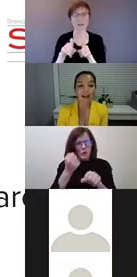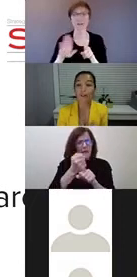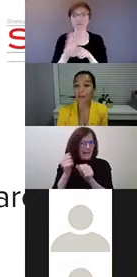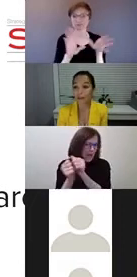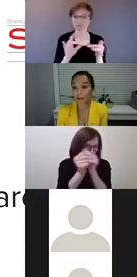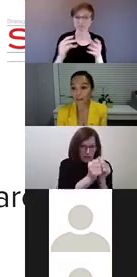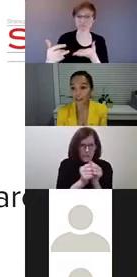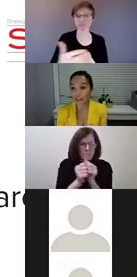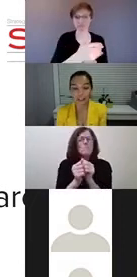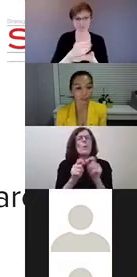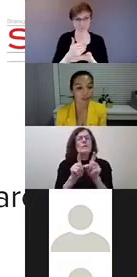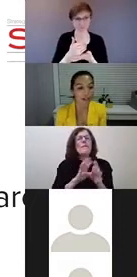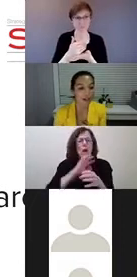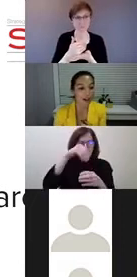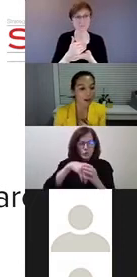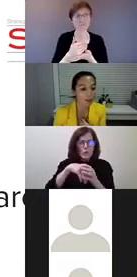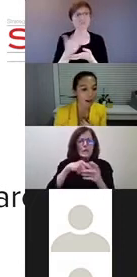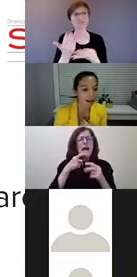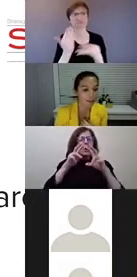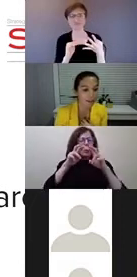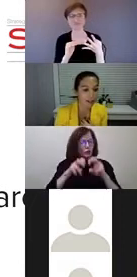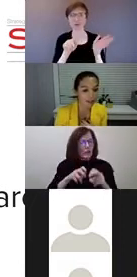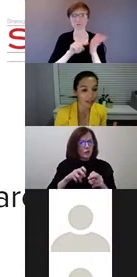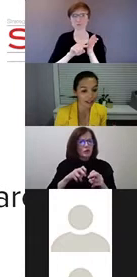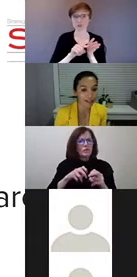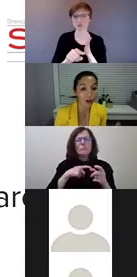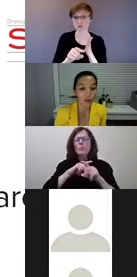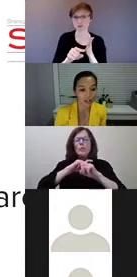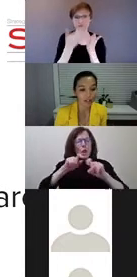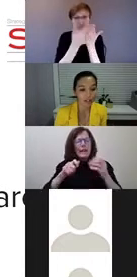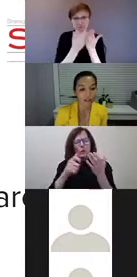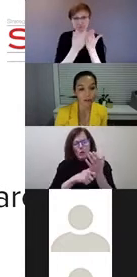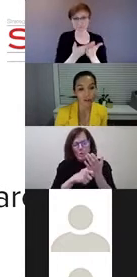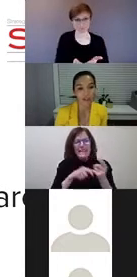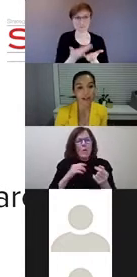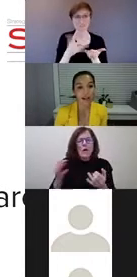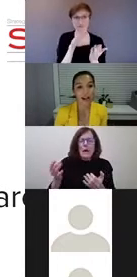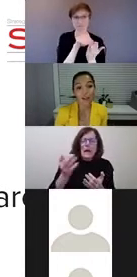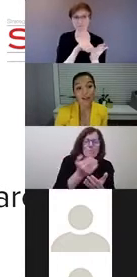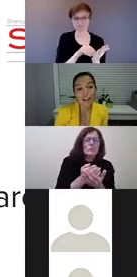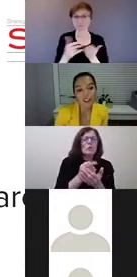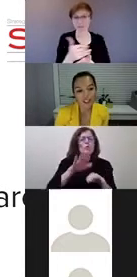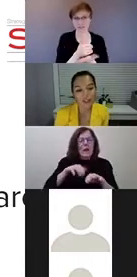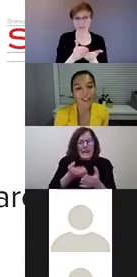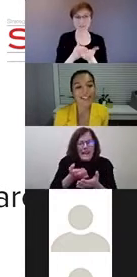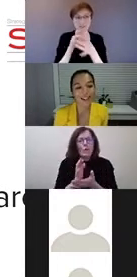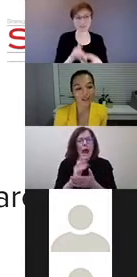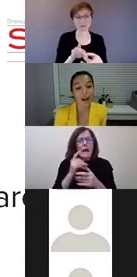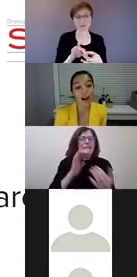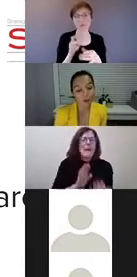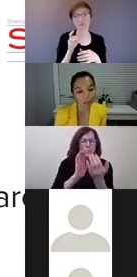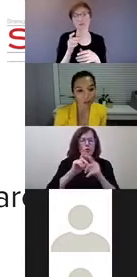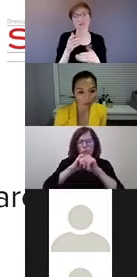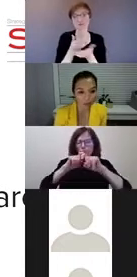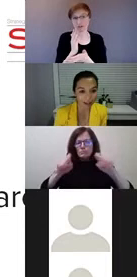including also the research literature that we have collected on rights-based approaches as suggestions or indicators